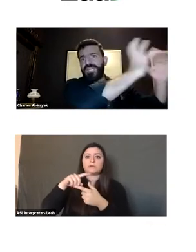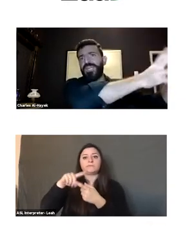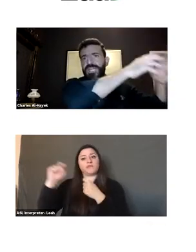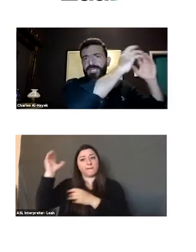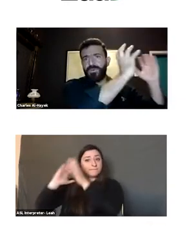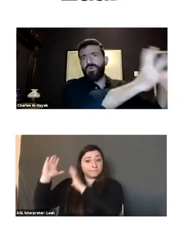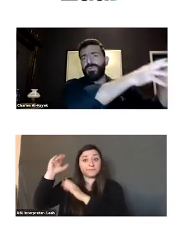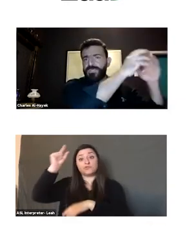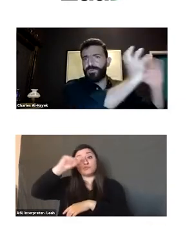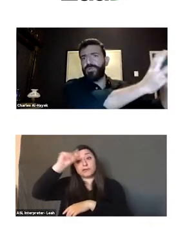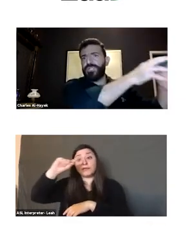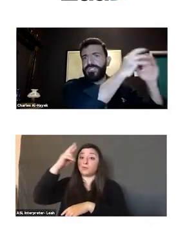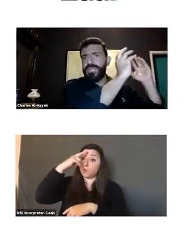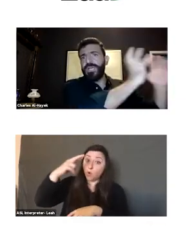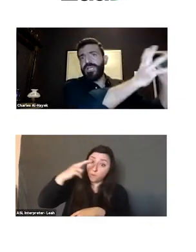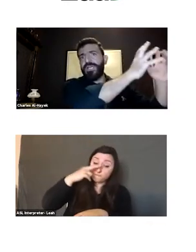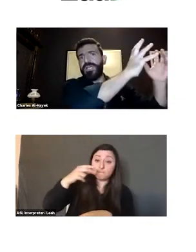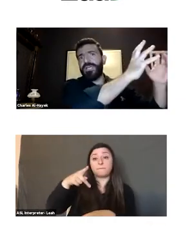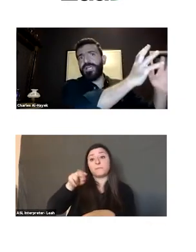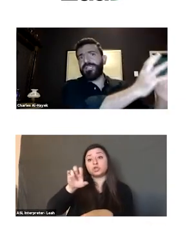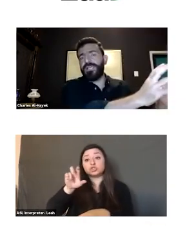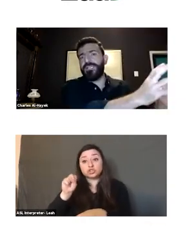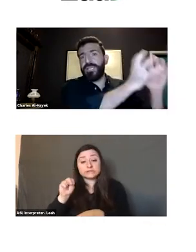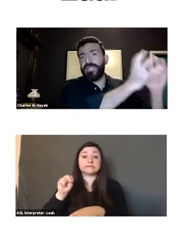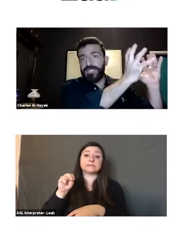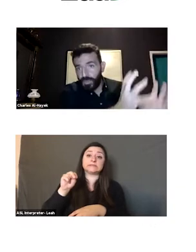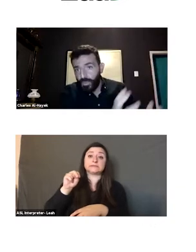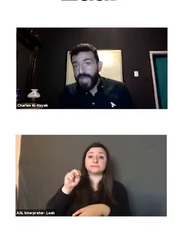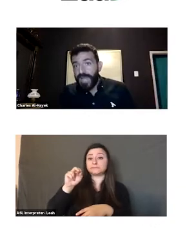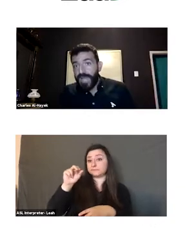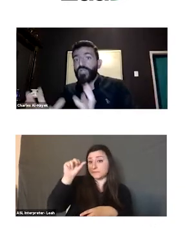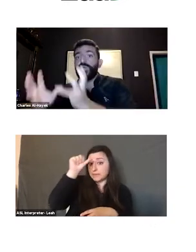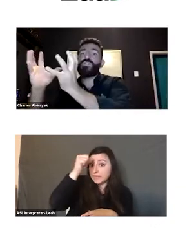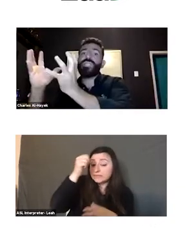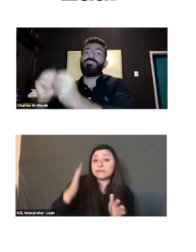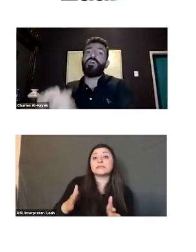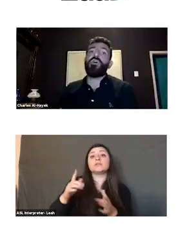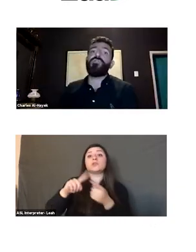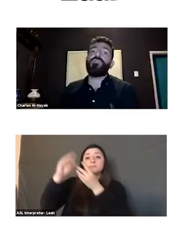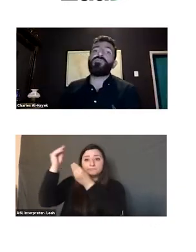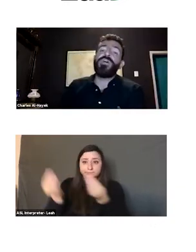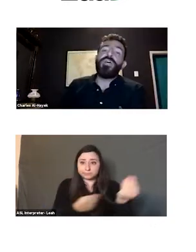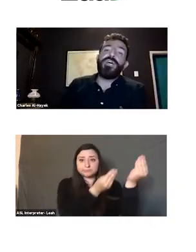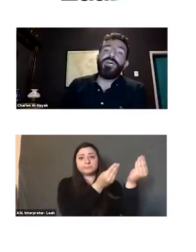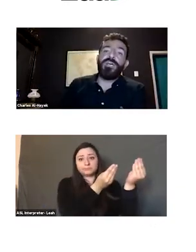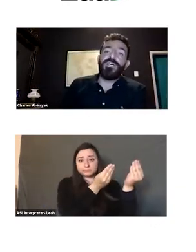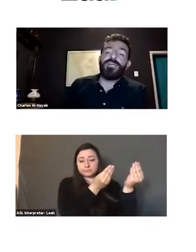knowledge of the Greek, Romans, Persians, and Indians to a new set of